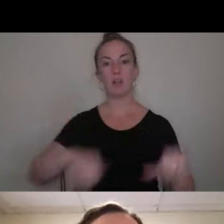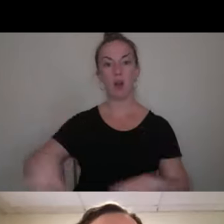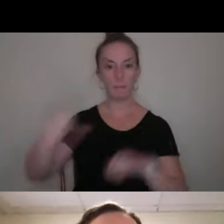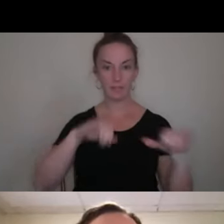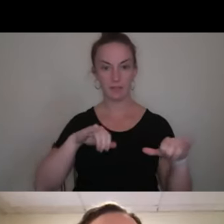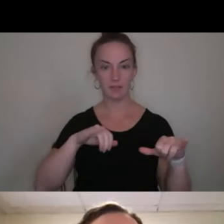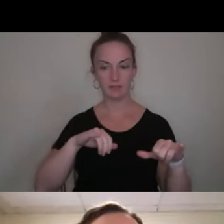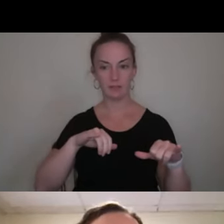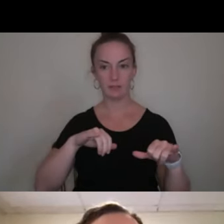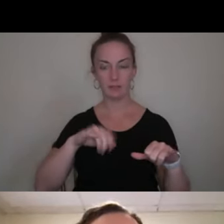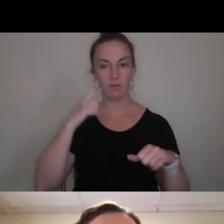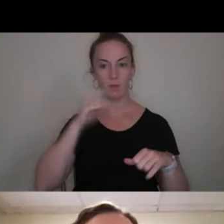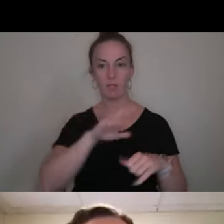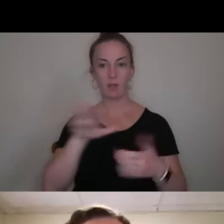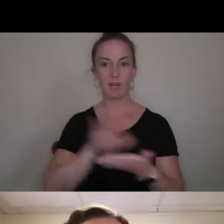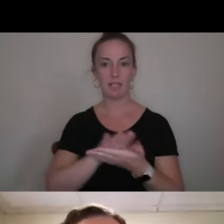to their academics.